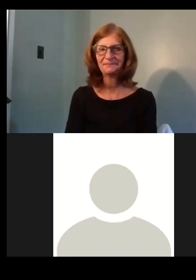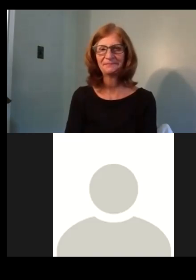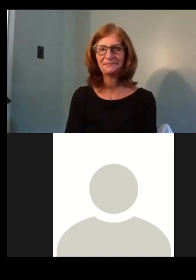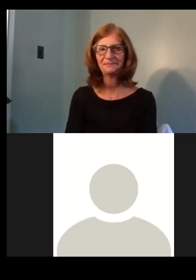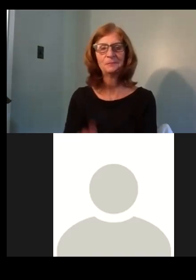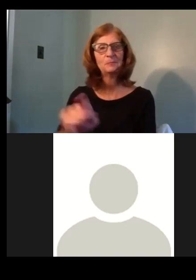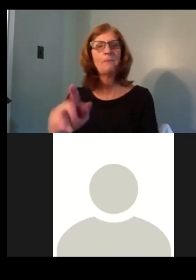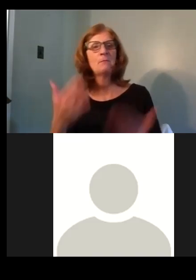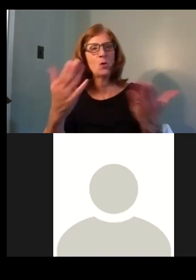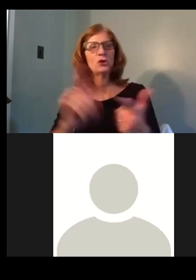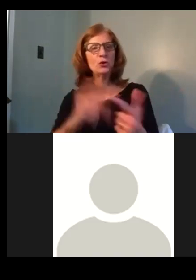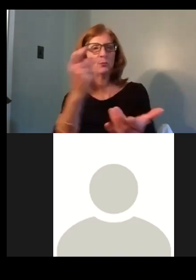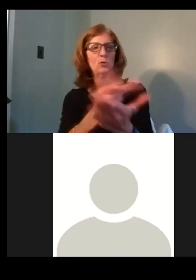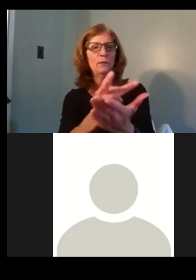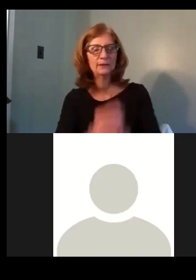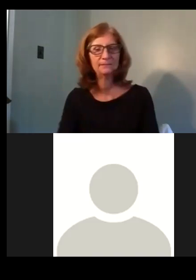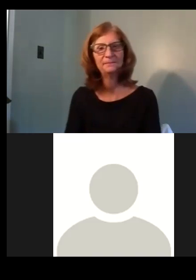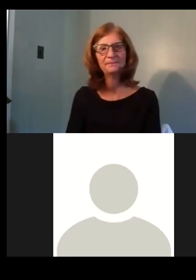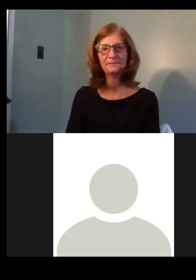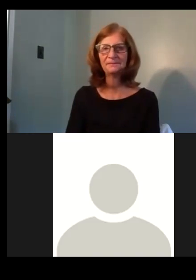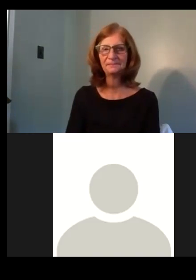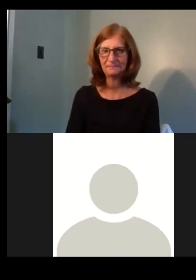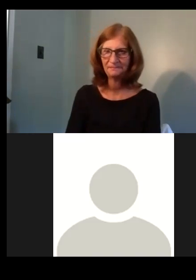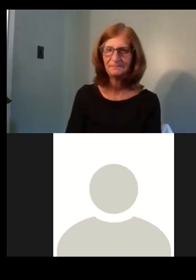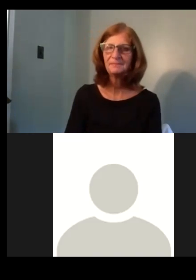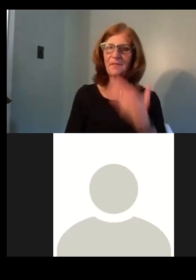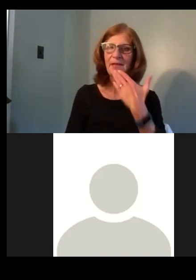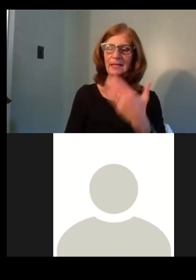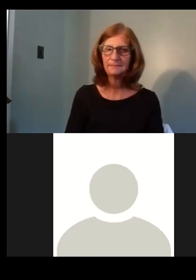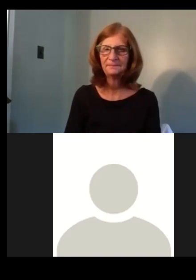Motion to approve. Thank you. Do you a second?